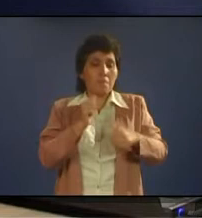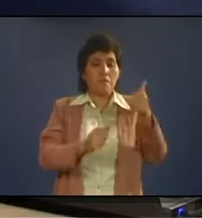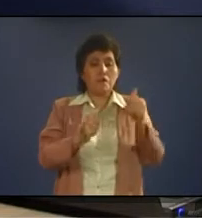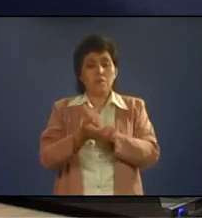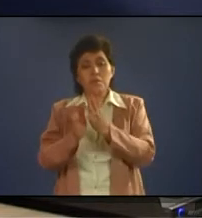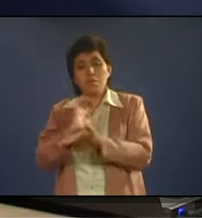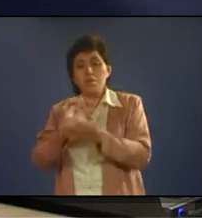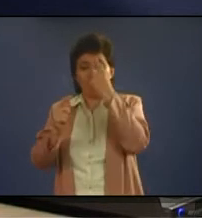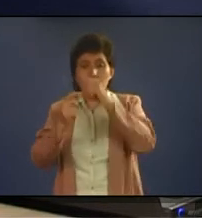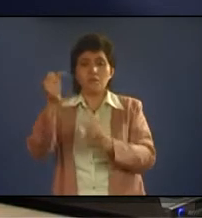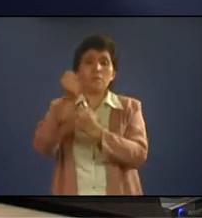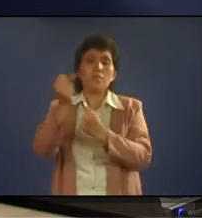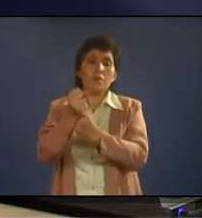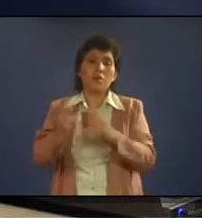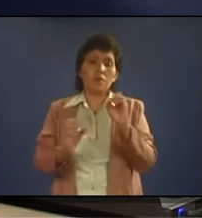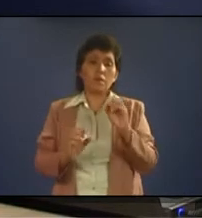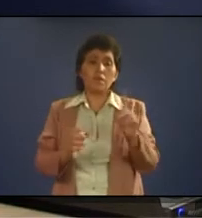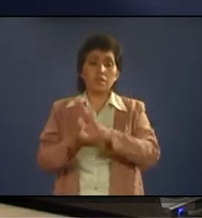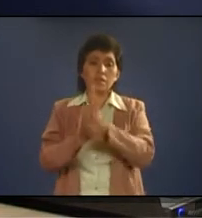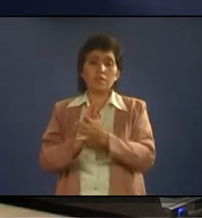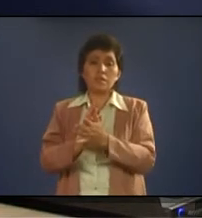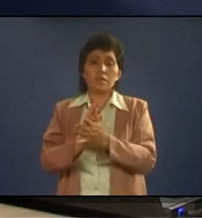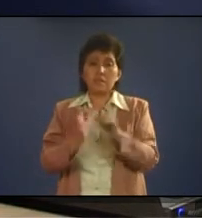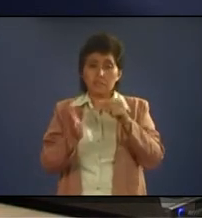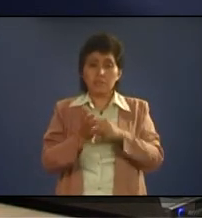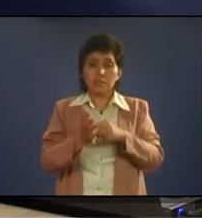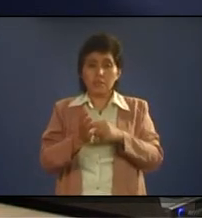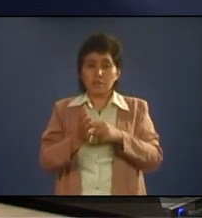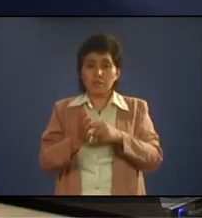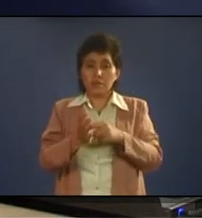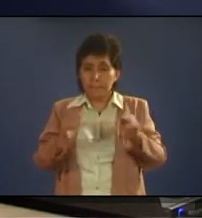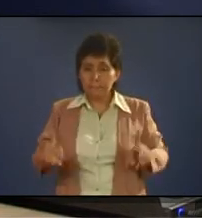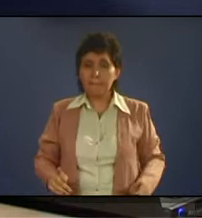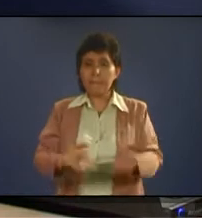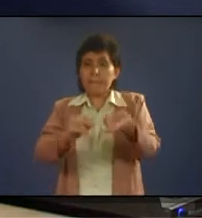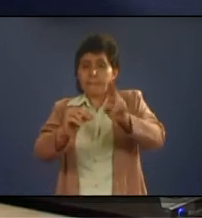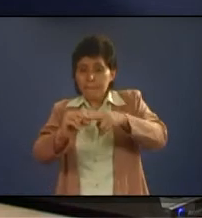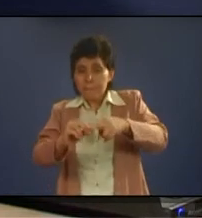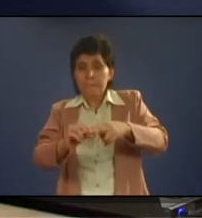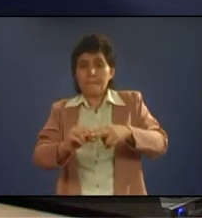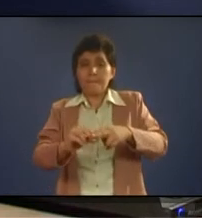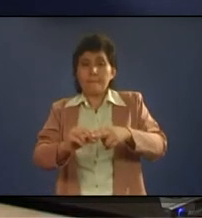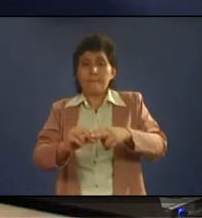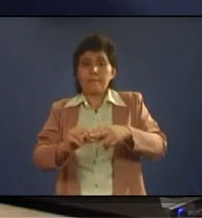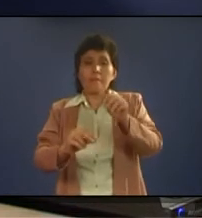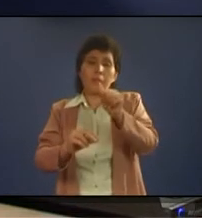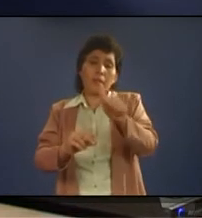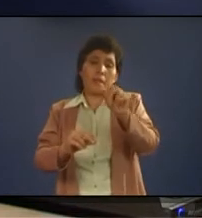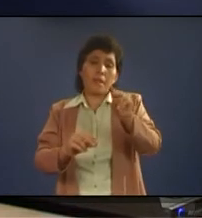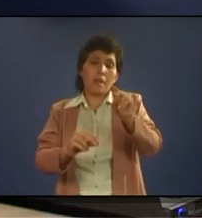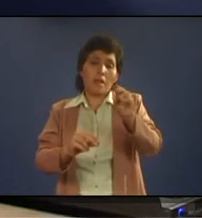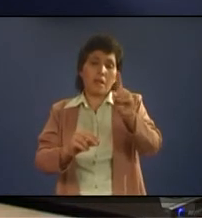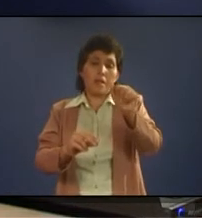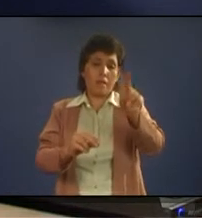advantage to the players? It does. But is it huge? Not so, okay? More